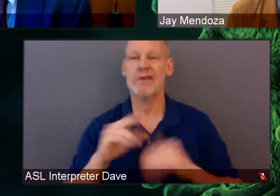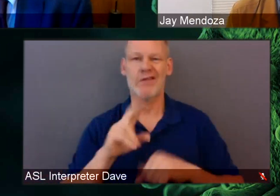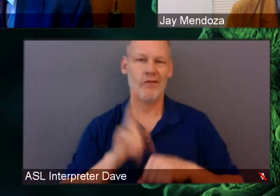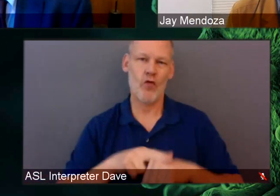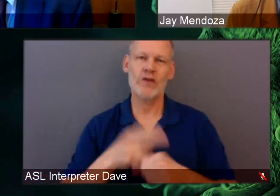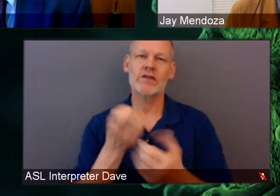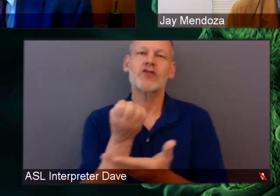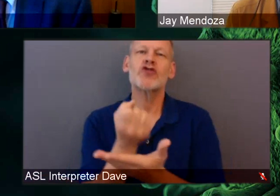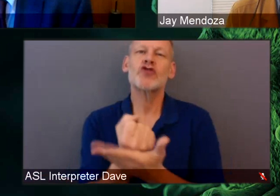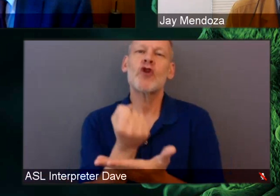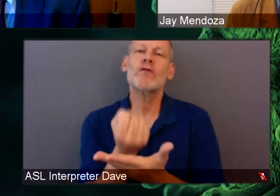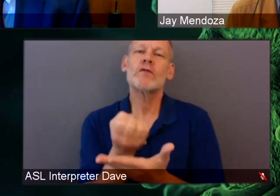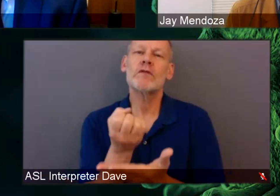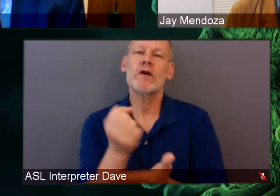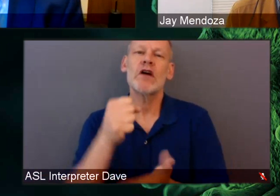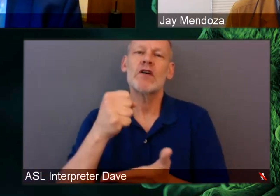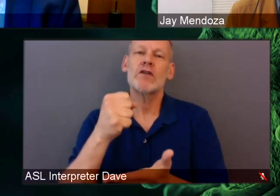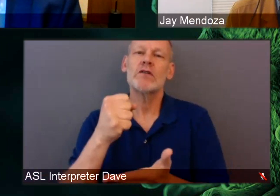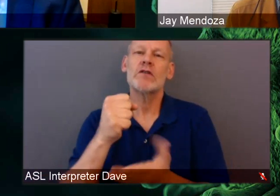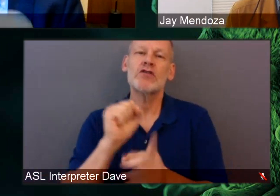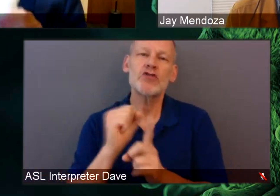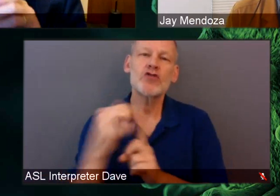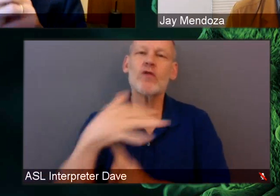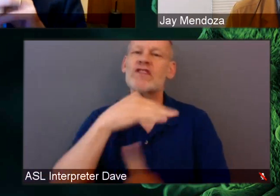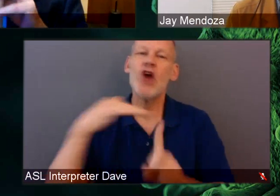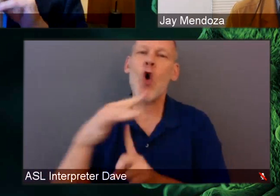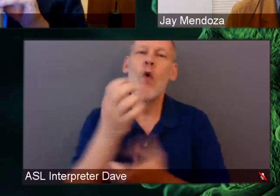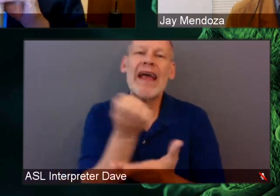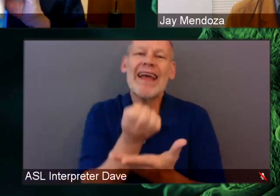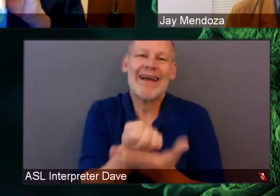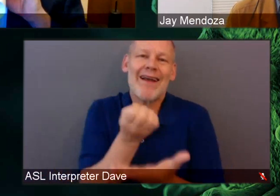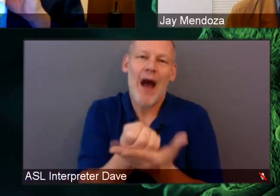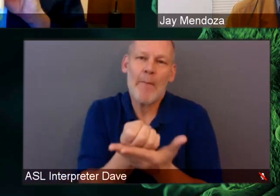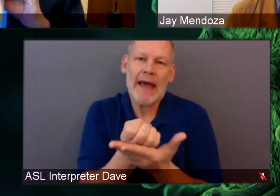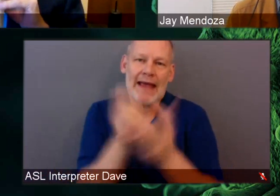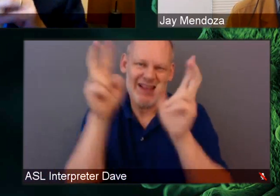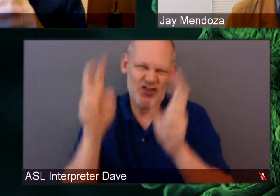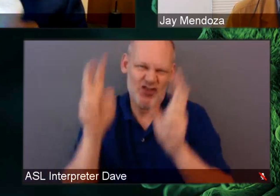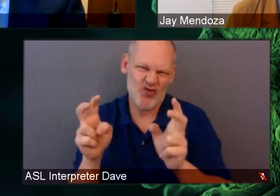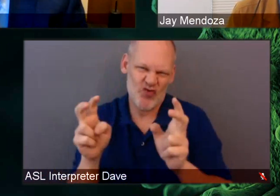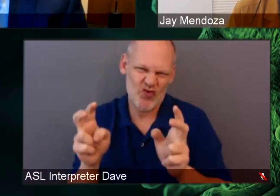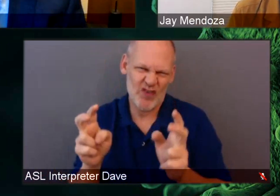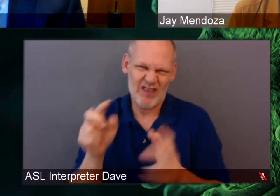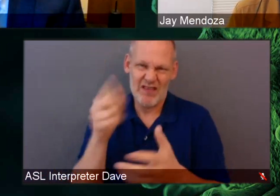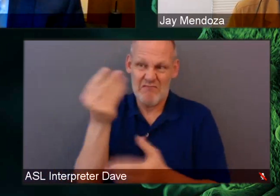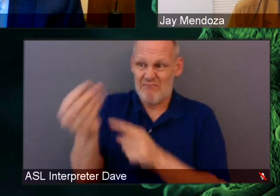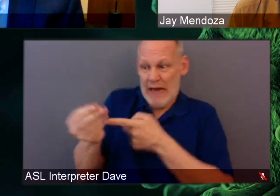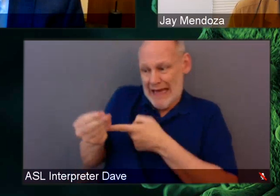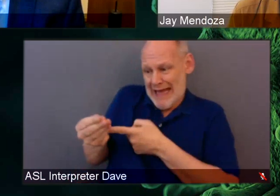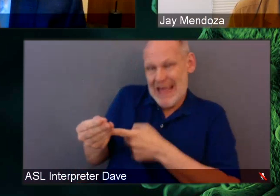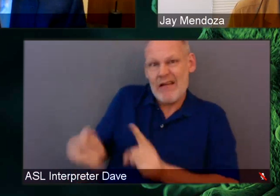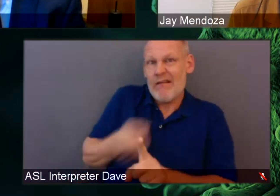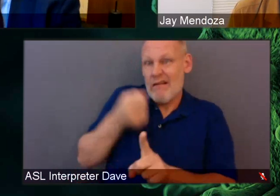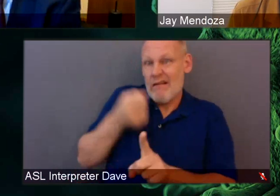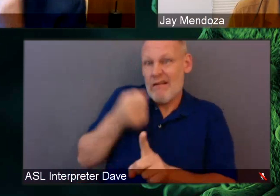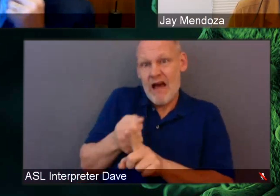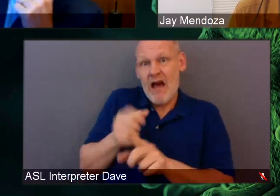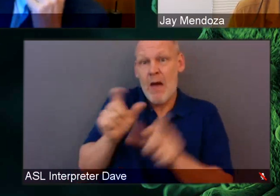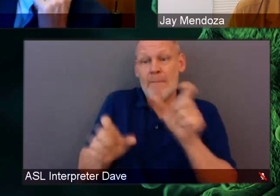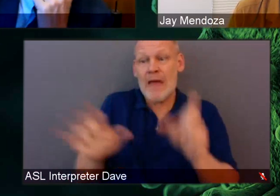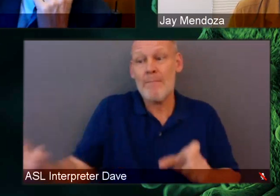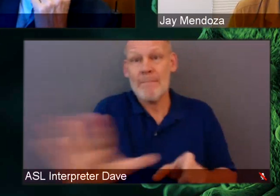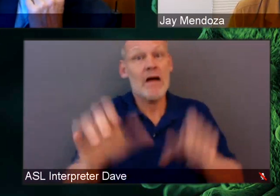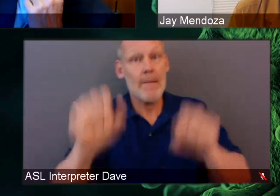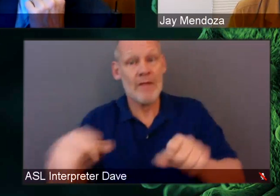inequities that impact how people are able to come in and access care and research, including